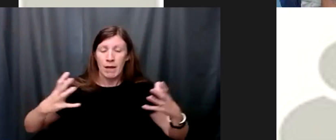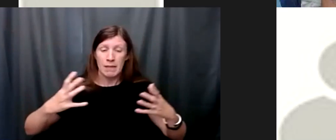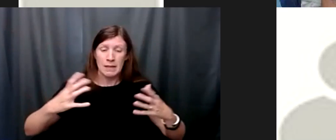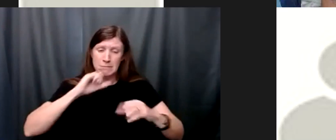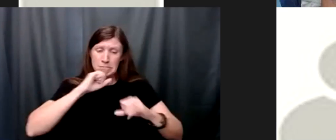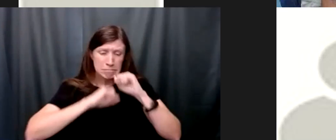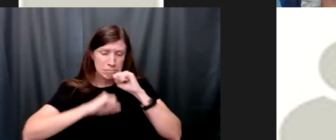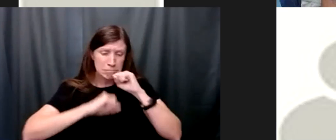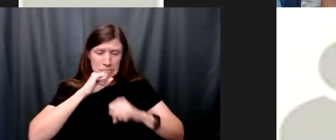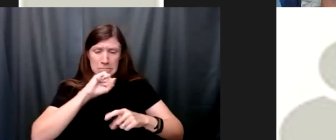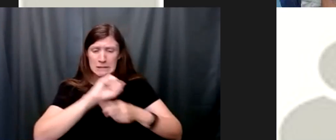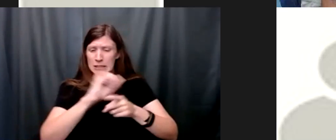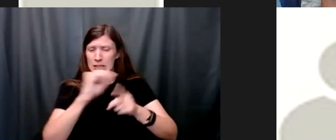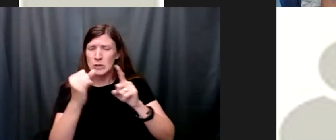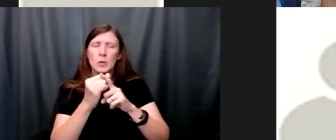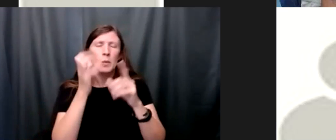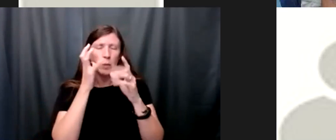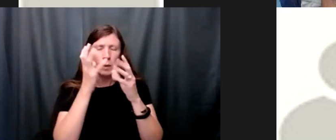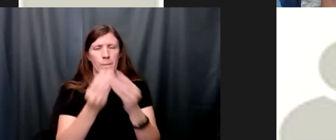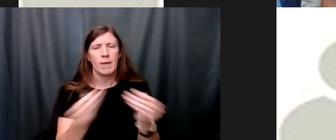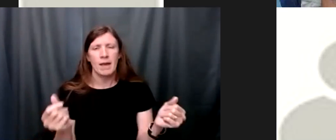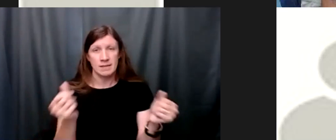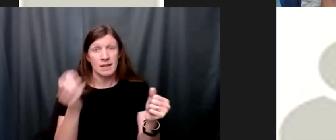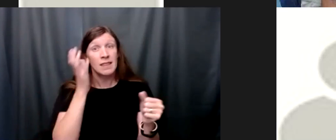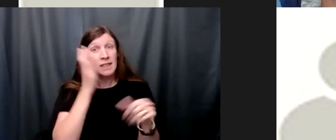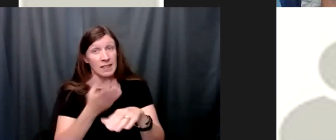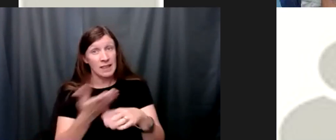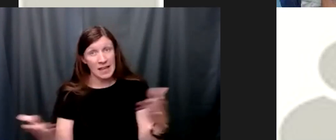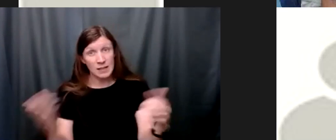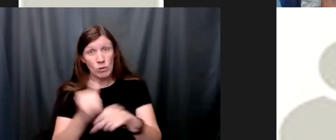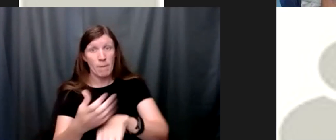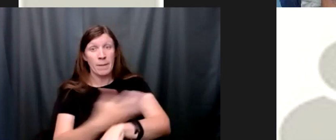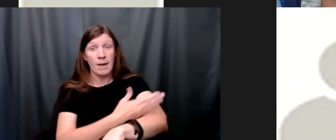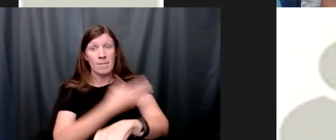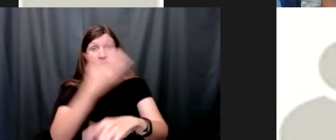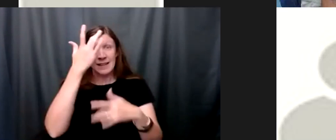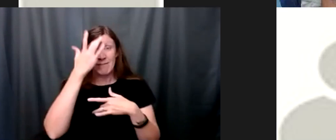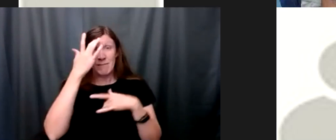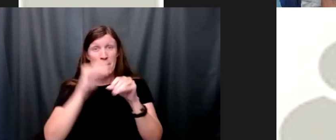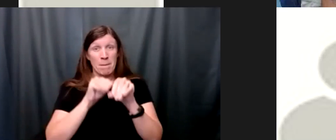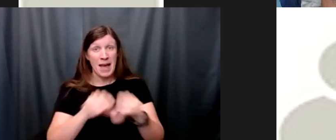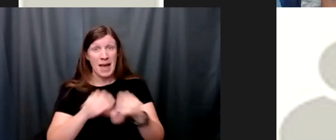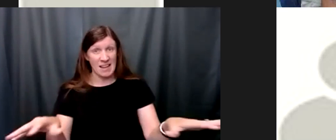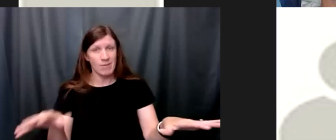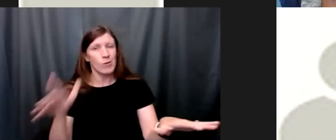things will get better this pandemic will one day end